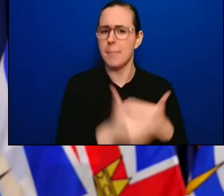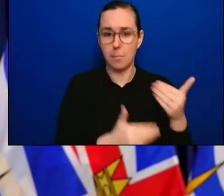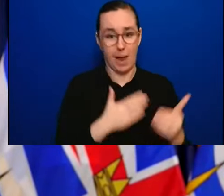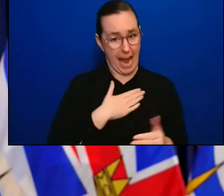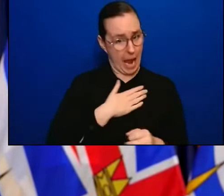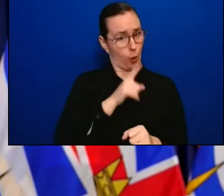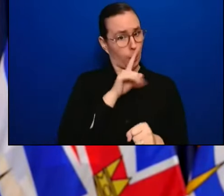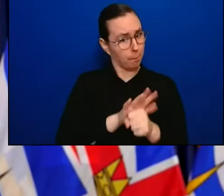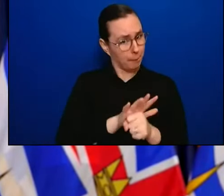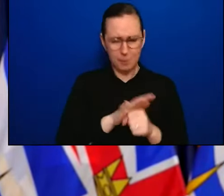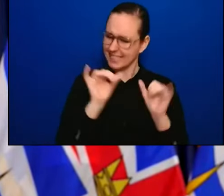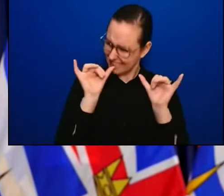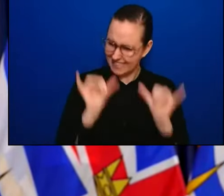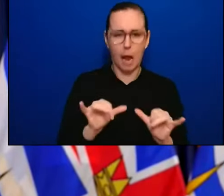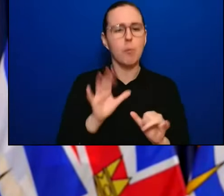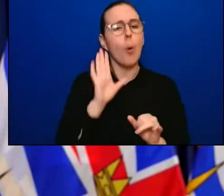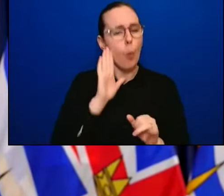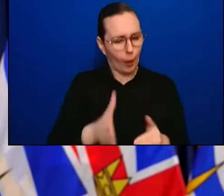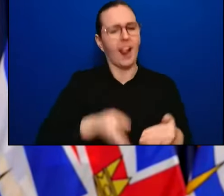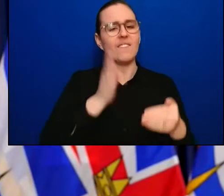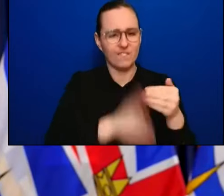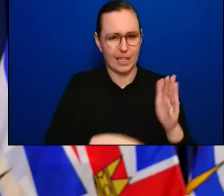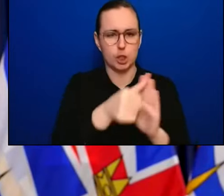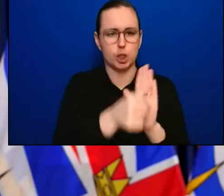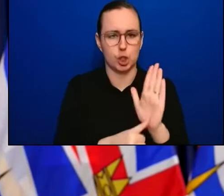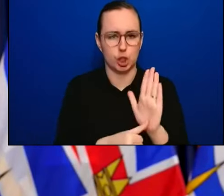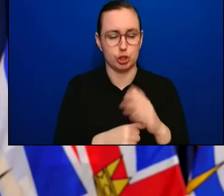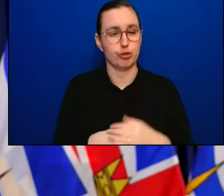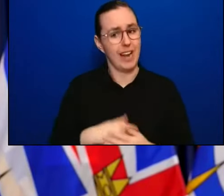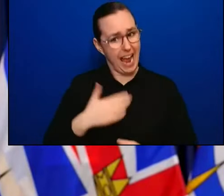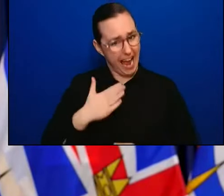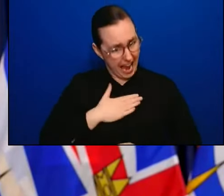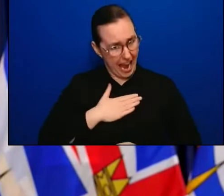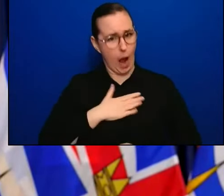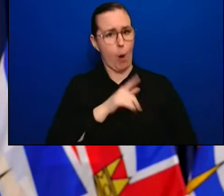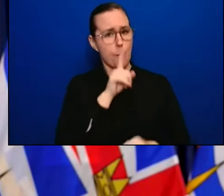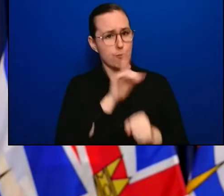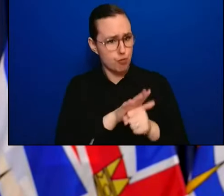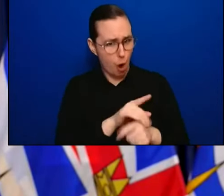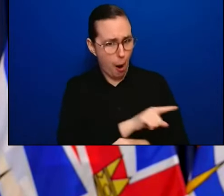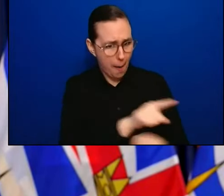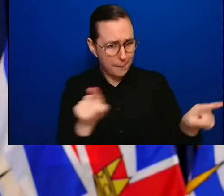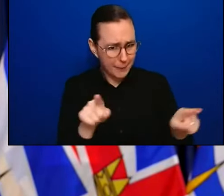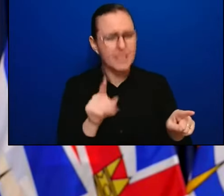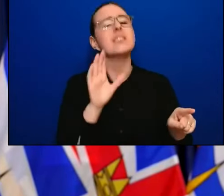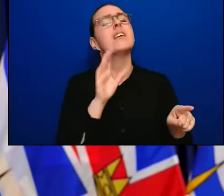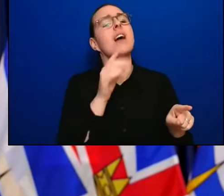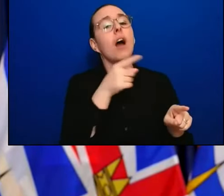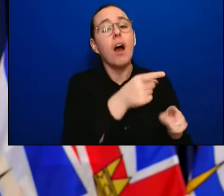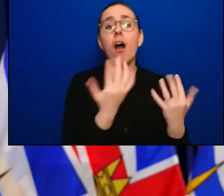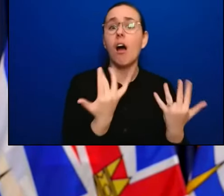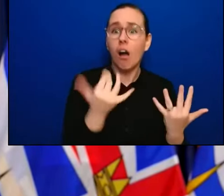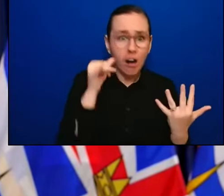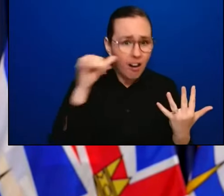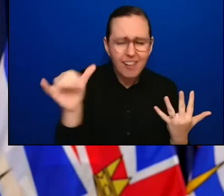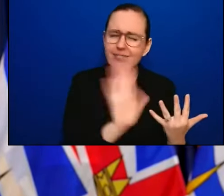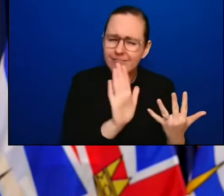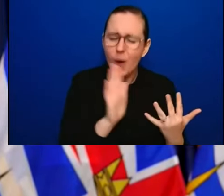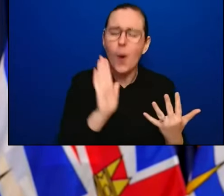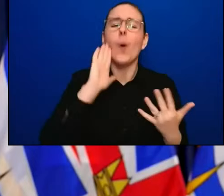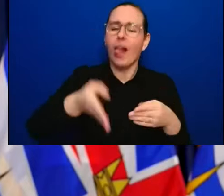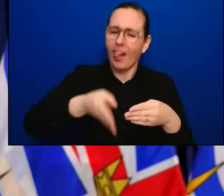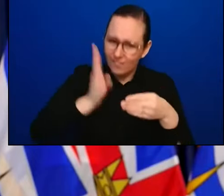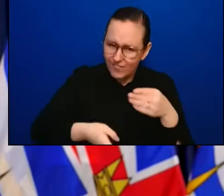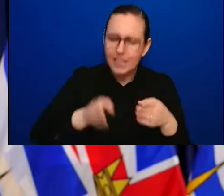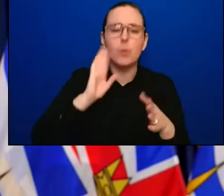to fulfill our promises to patients. Since our last briefing, since the lifting of mandates and easing of restrictions,